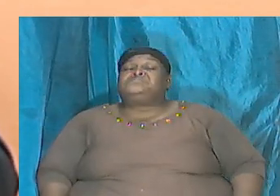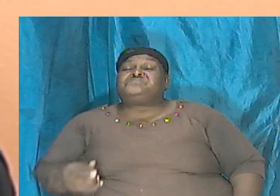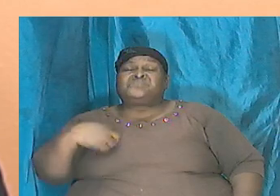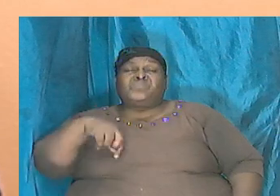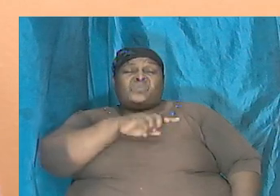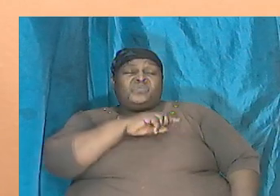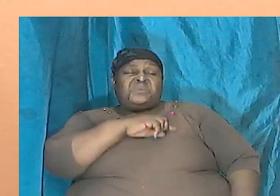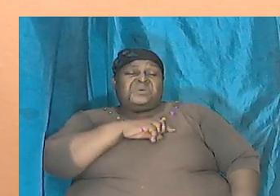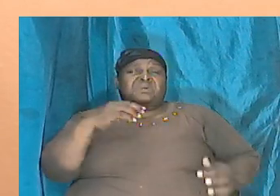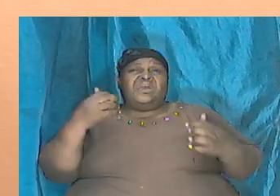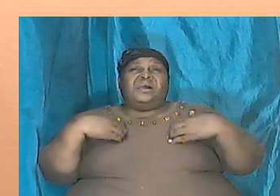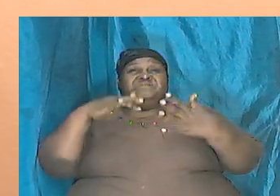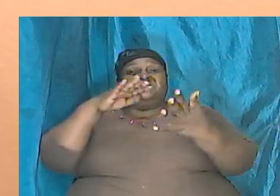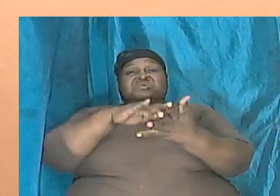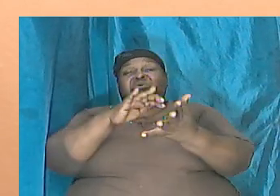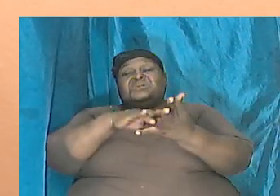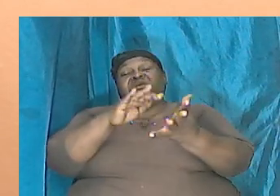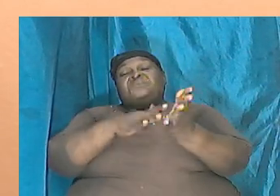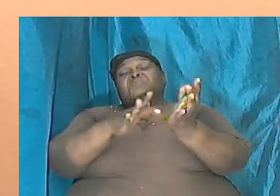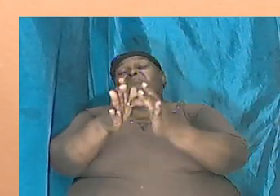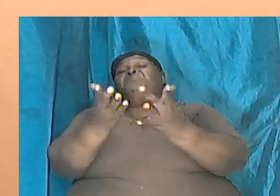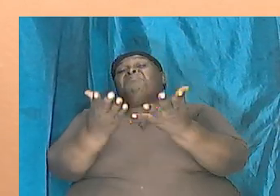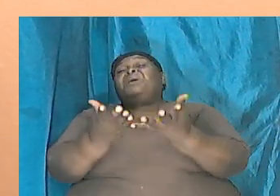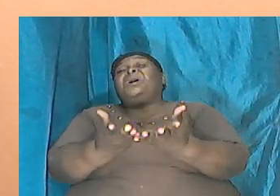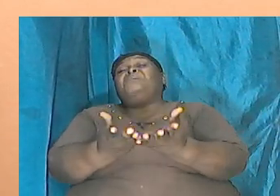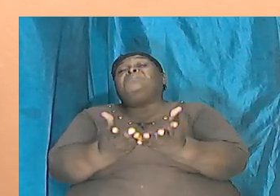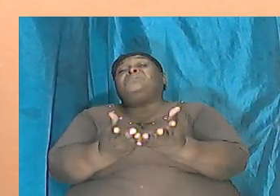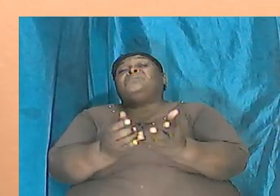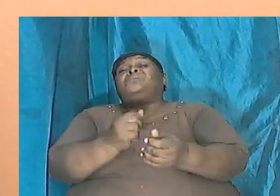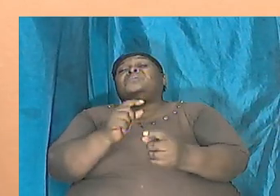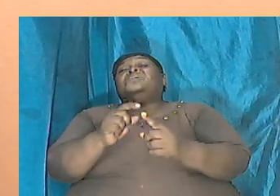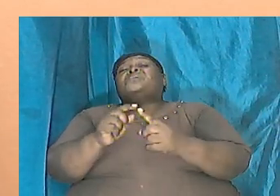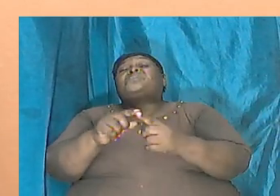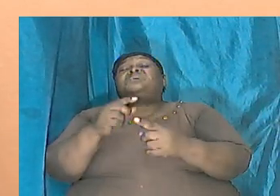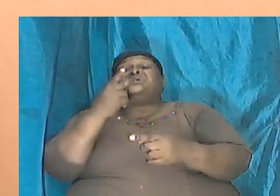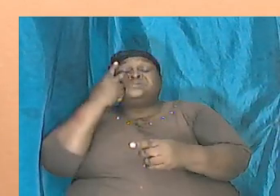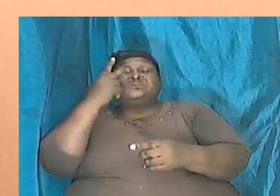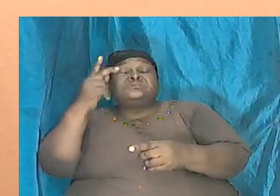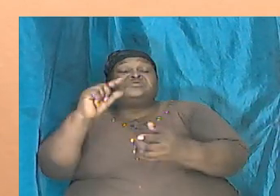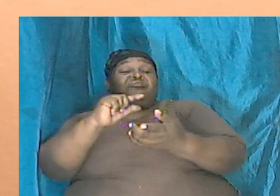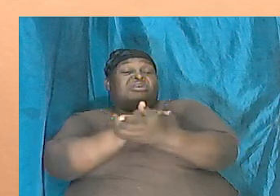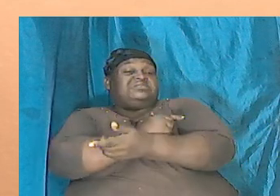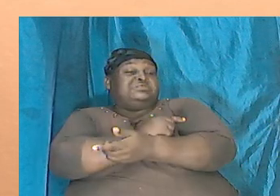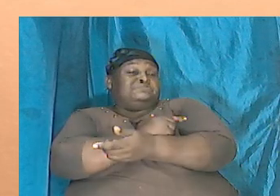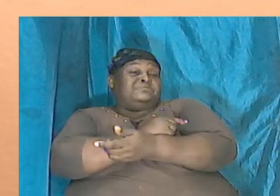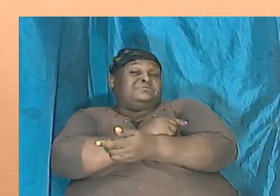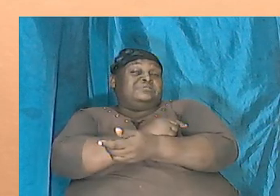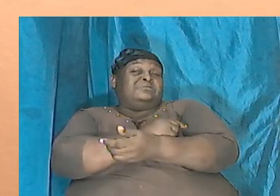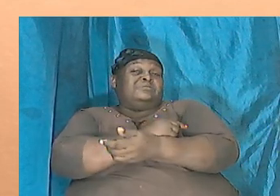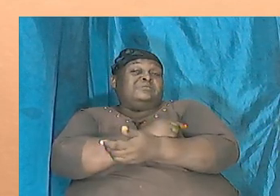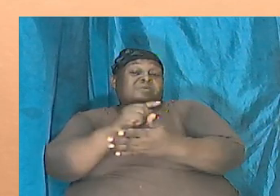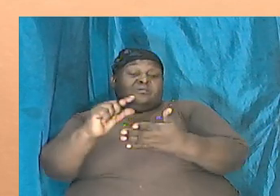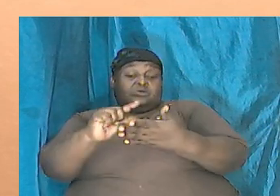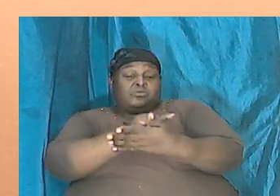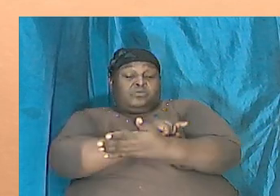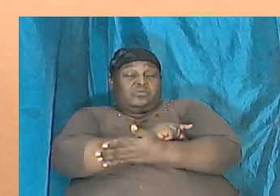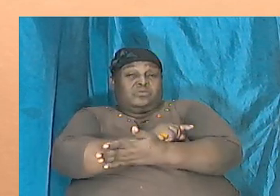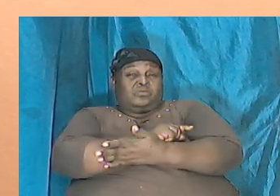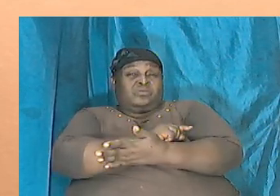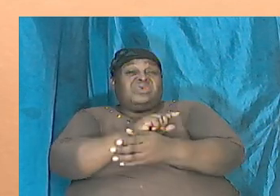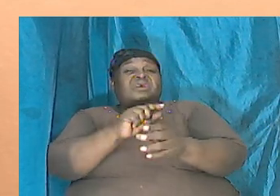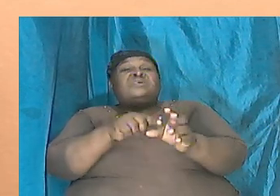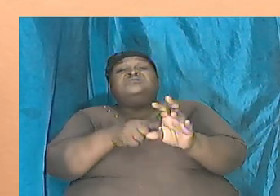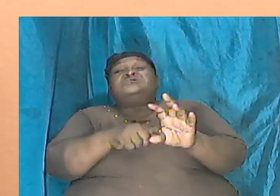into the Bible and we have seen when we read in the Gospels that we